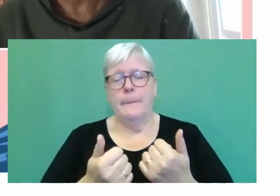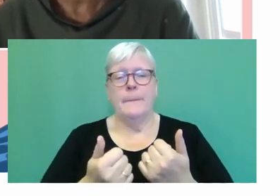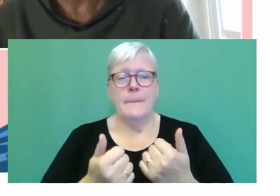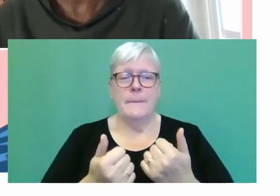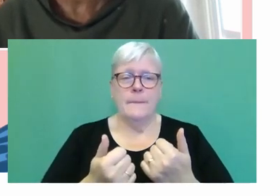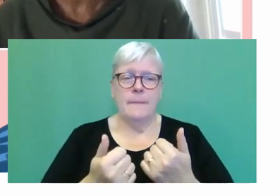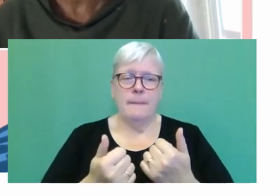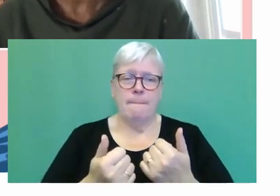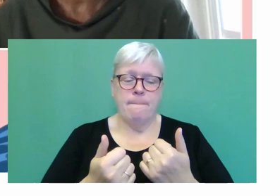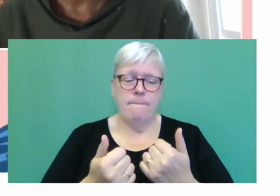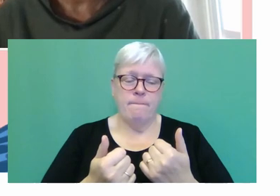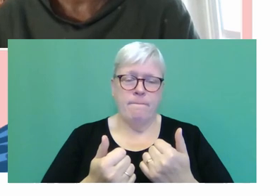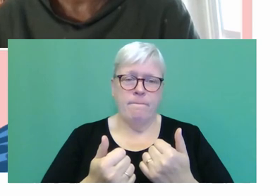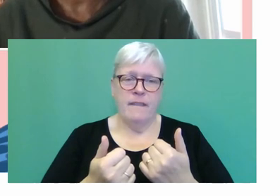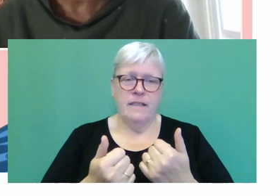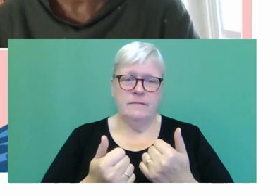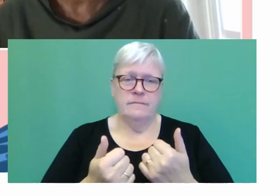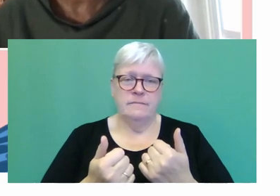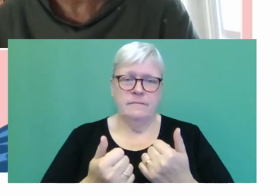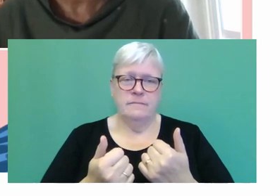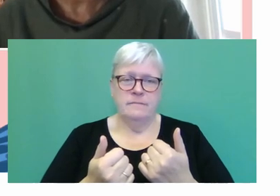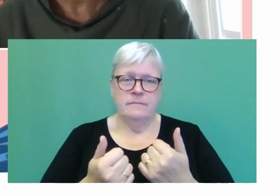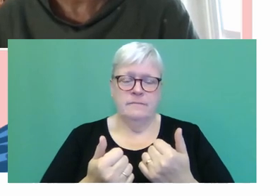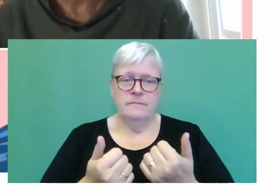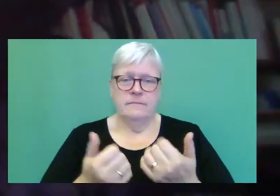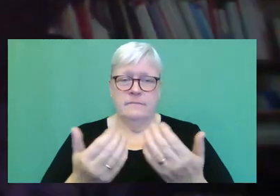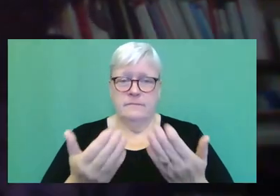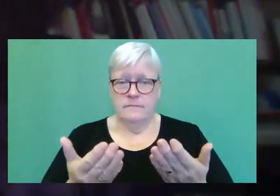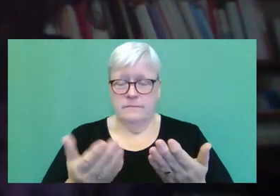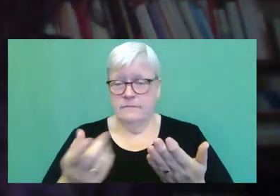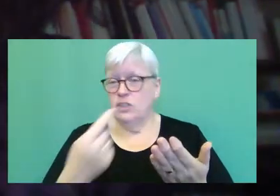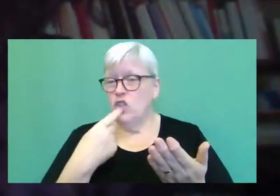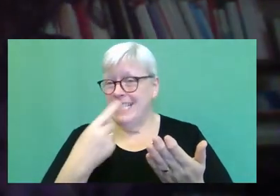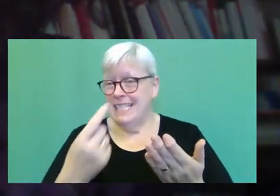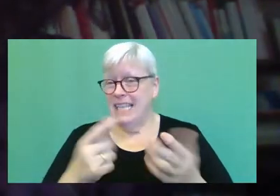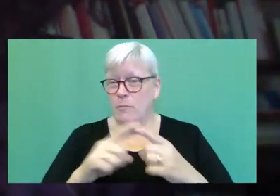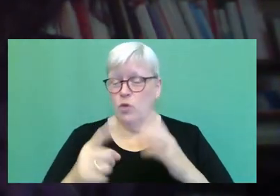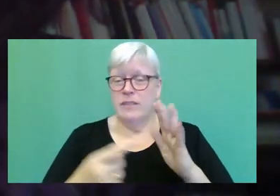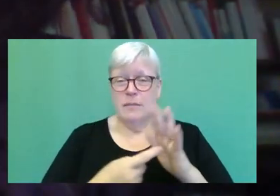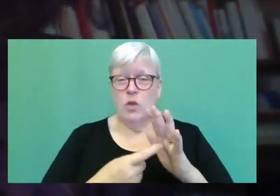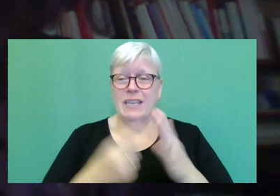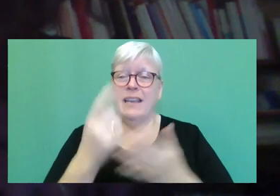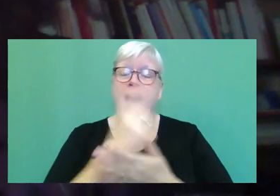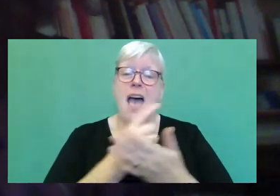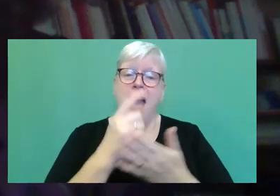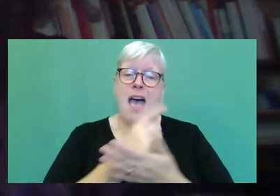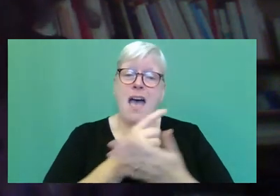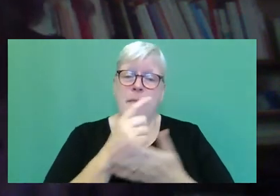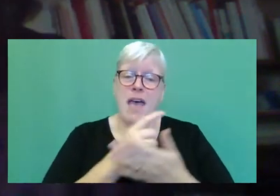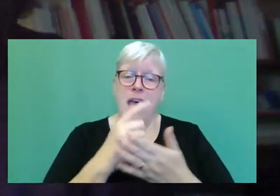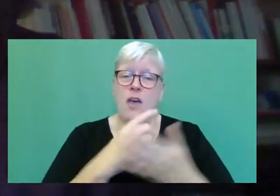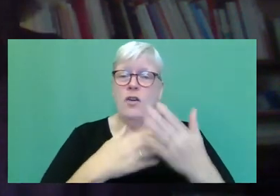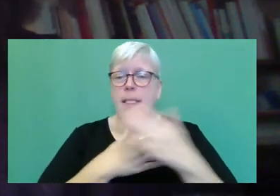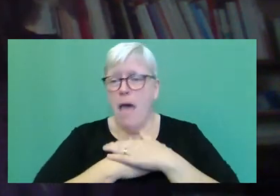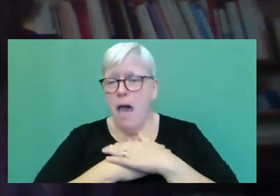And then, yeah, so I mean, as you're saying that the heart of it, it's really about the, about love, marriage,